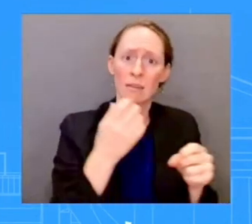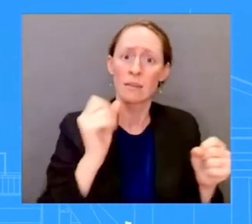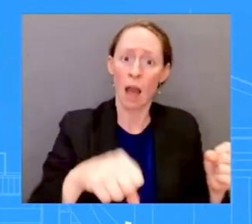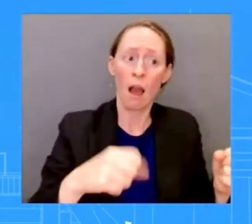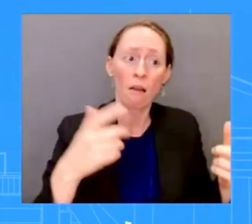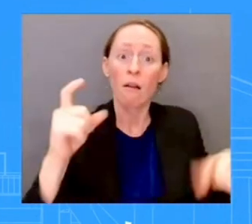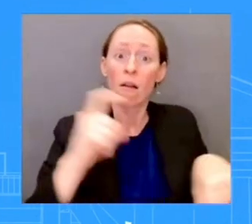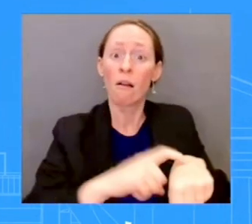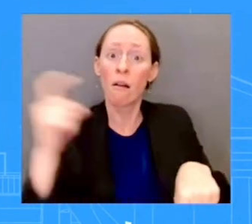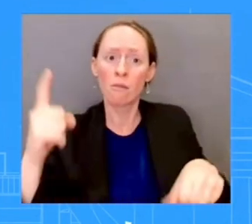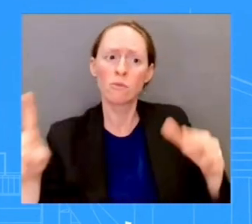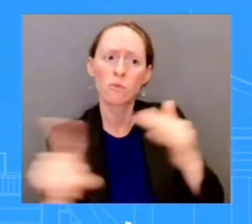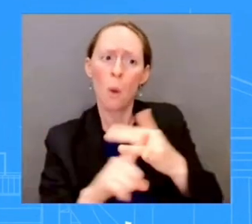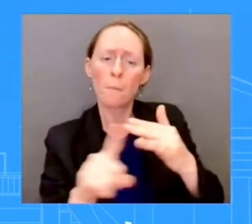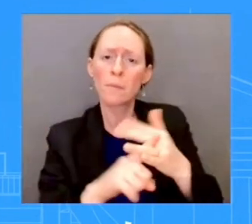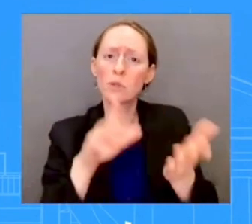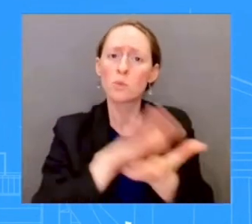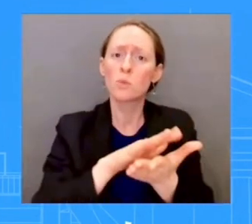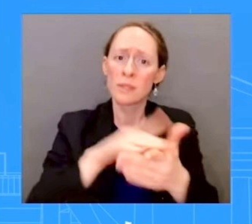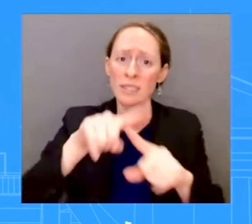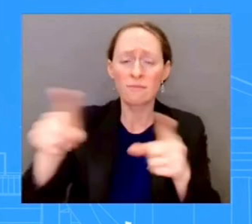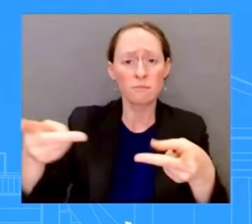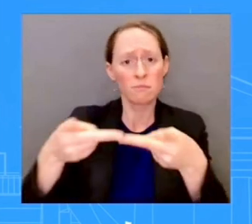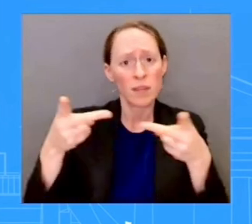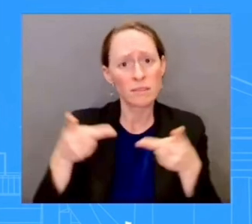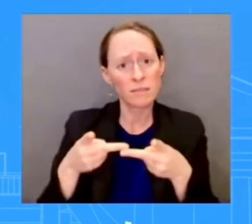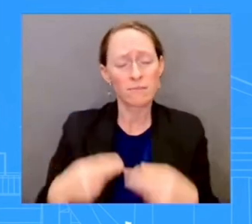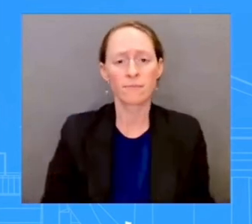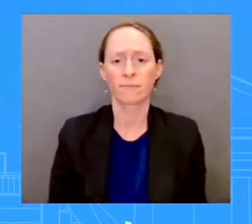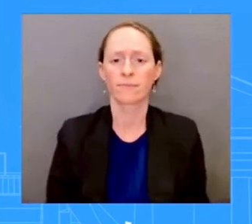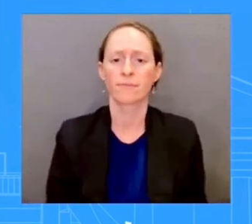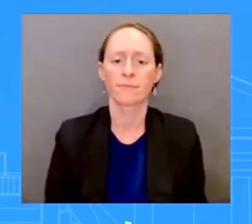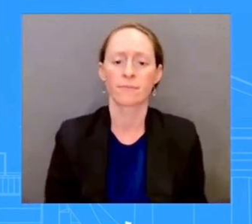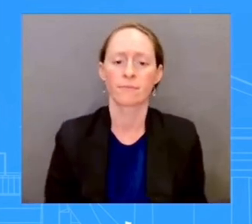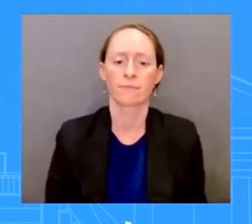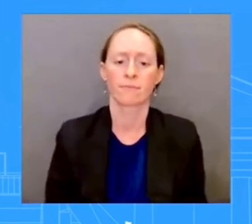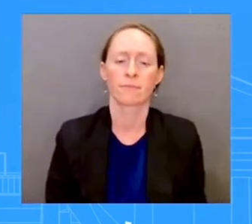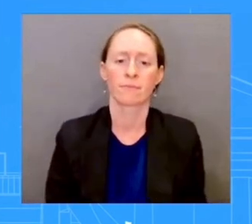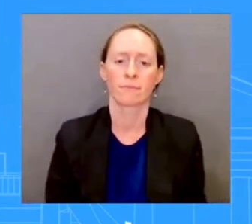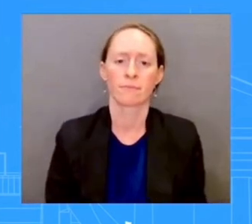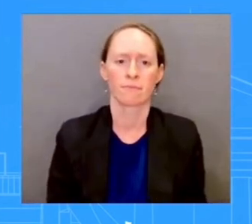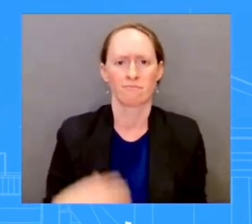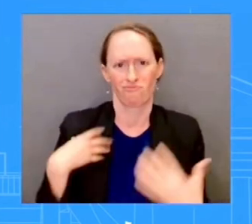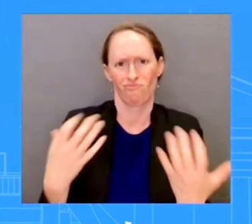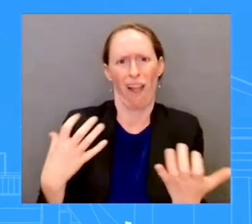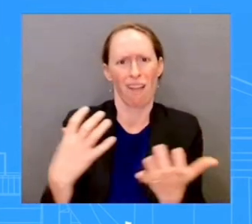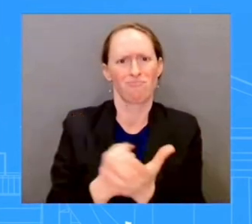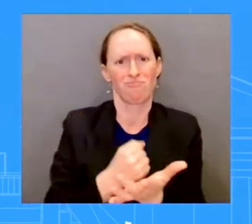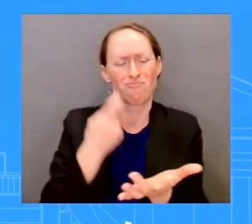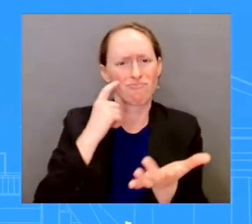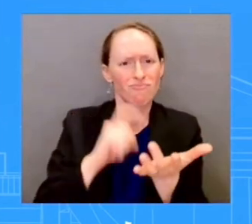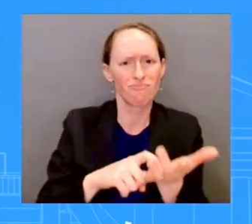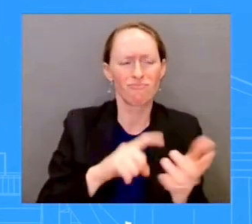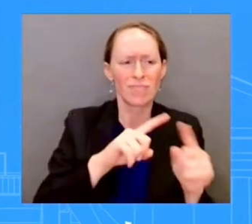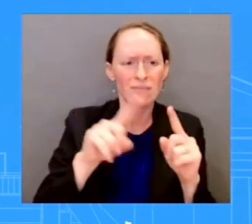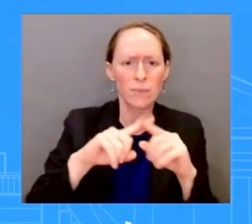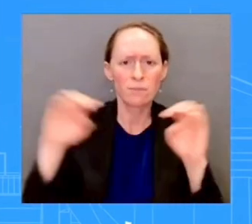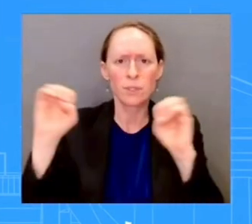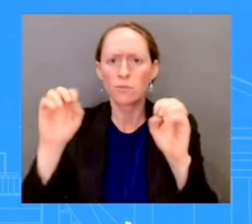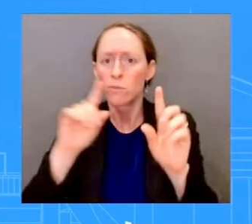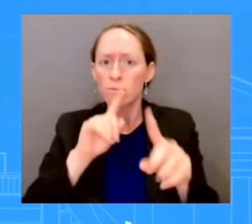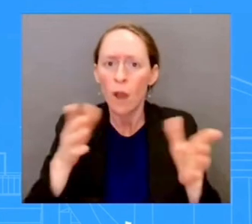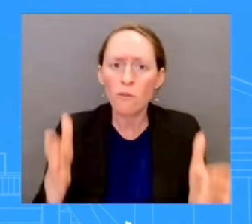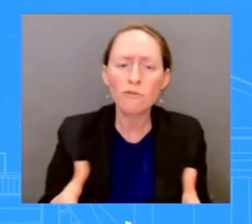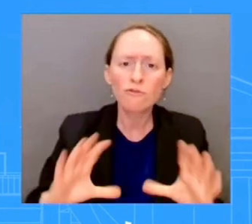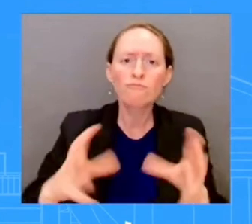responders, the Coast Guard, the search and rescue teams, the local law enforcement personnel, and so many others who in a